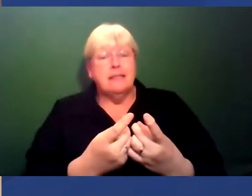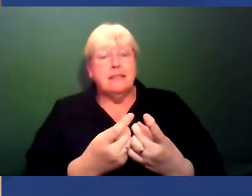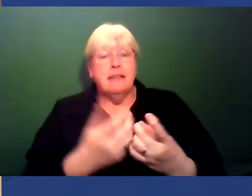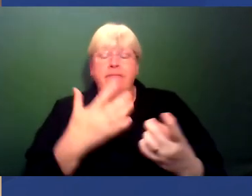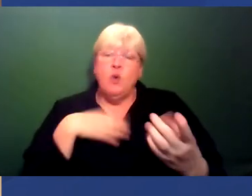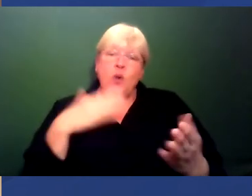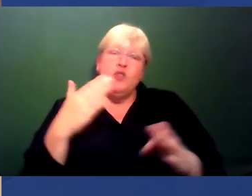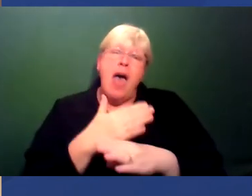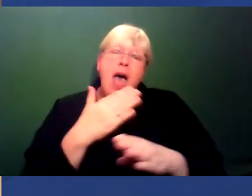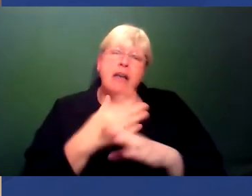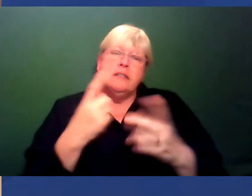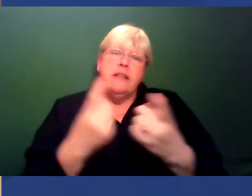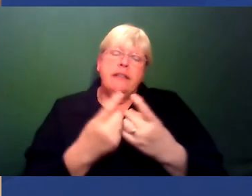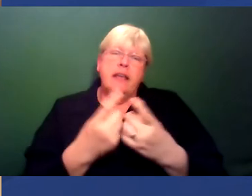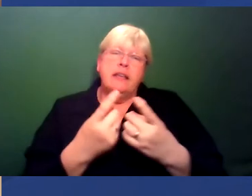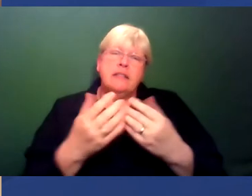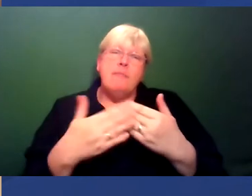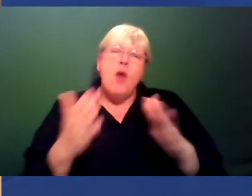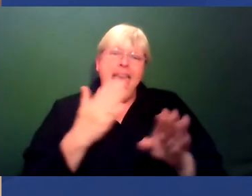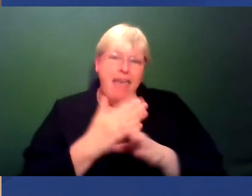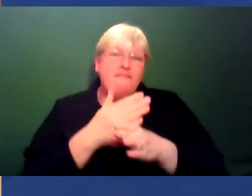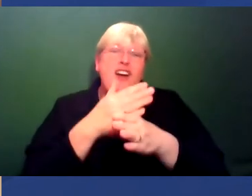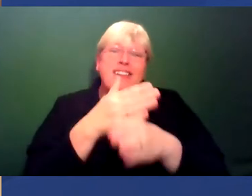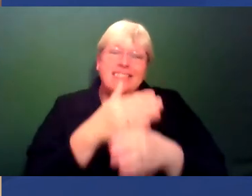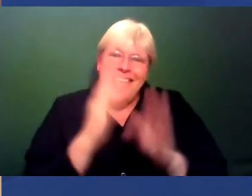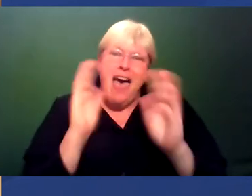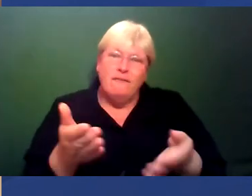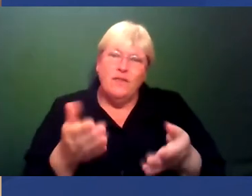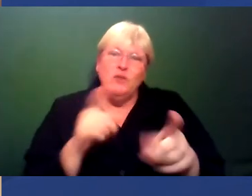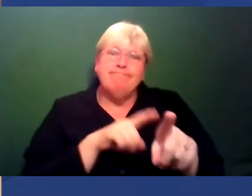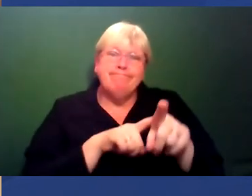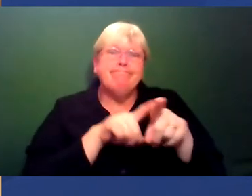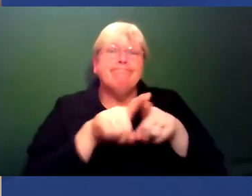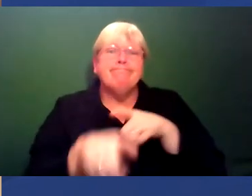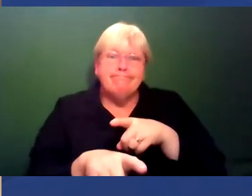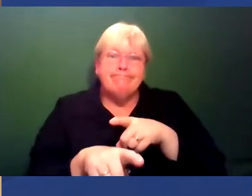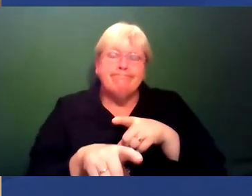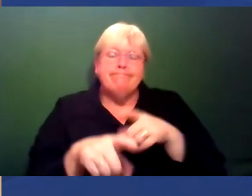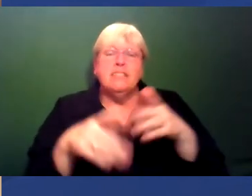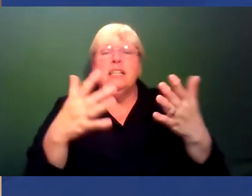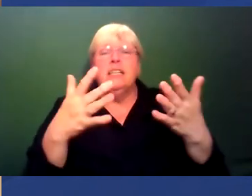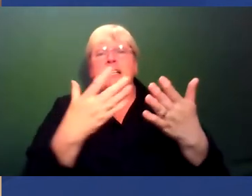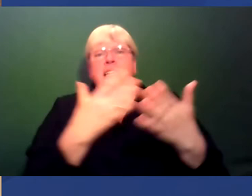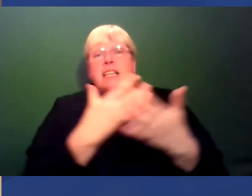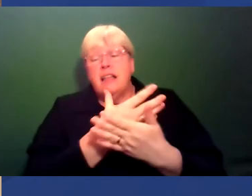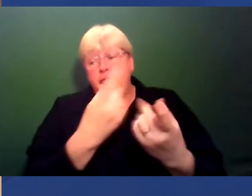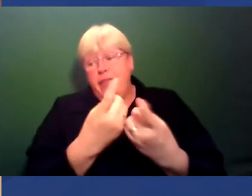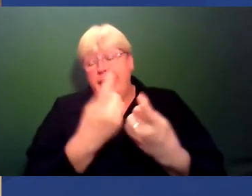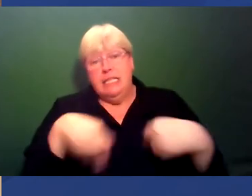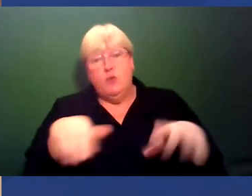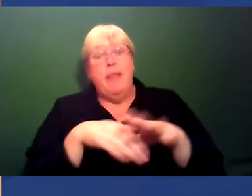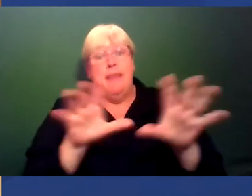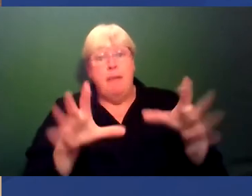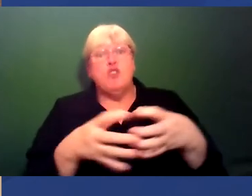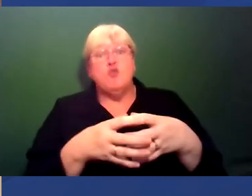action those things, I think that takes more effort and I think, you know, just small things that we've been doing this summer in our group is talking, you know, like